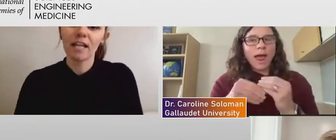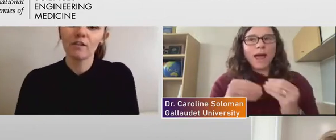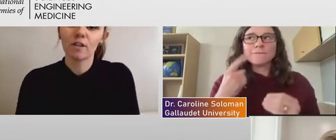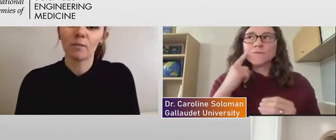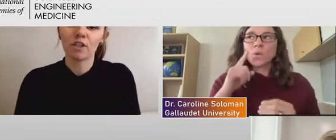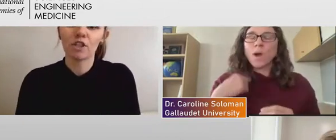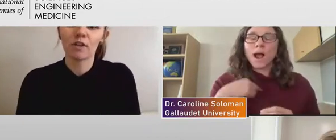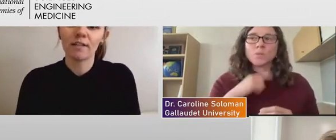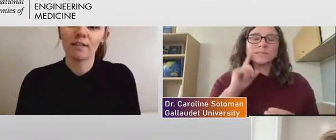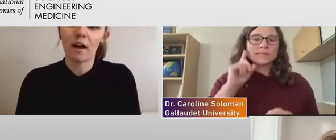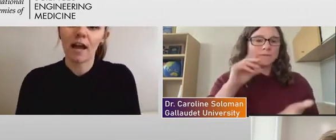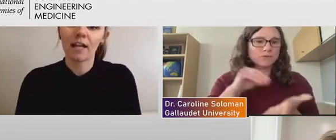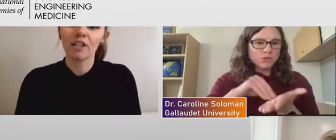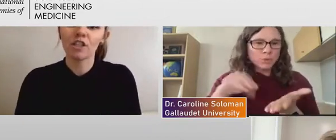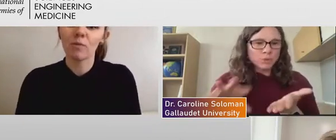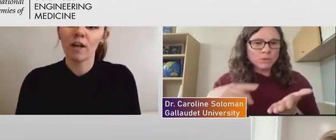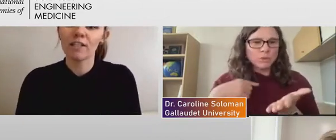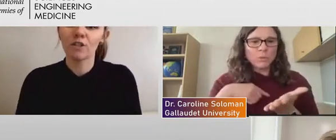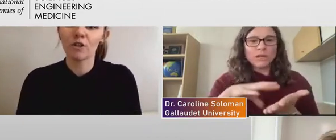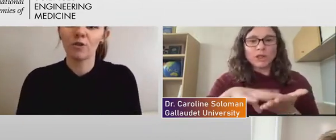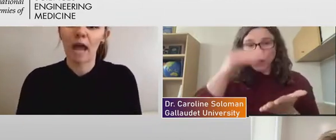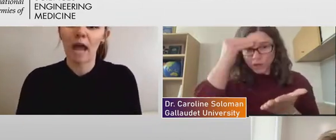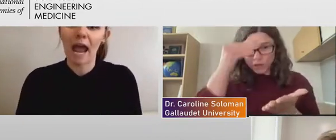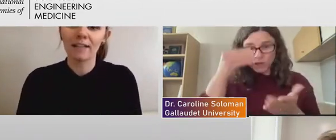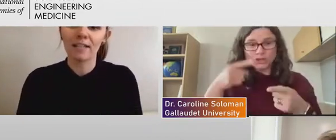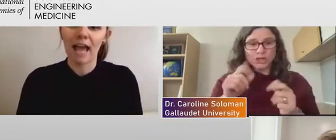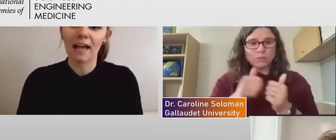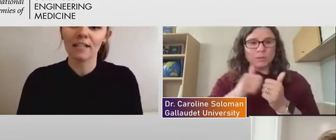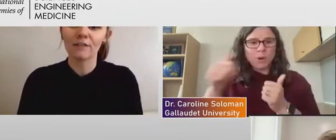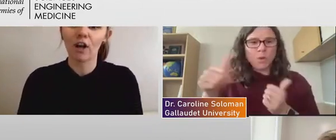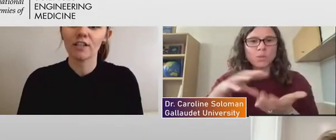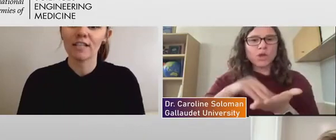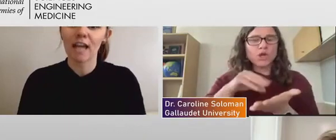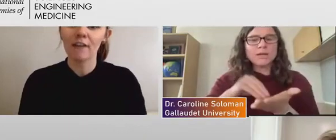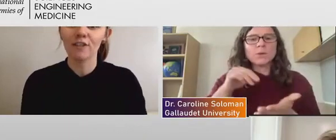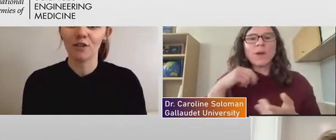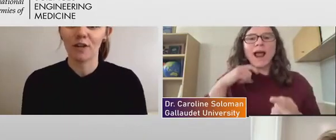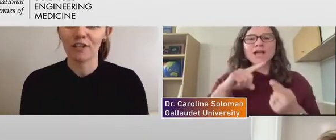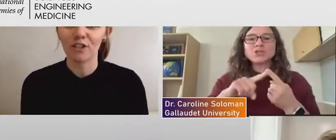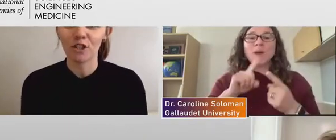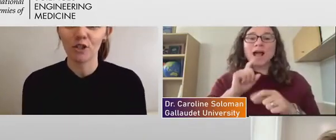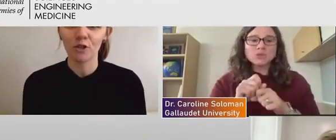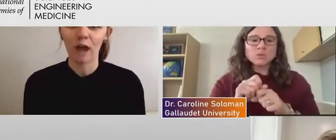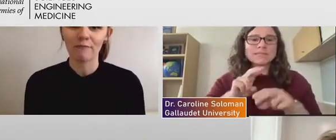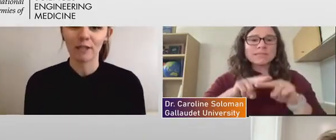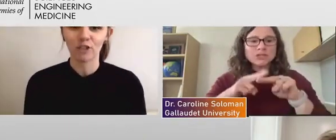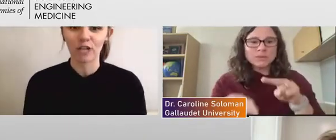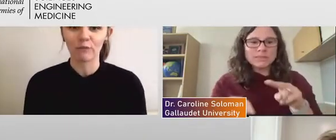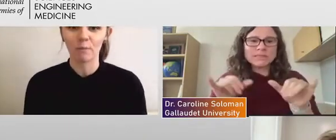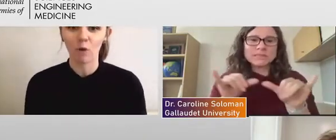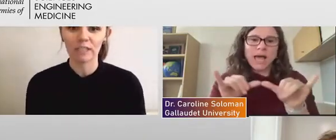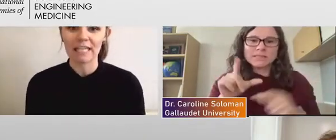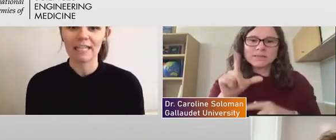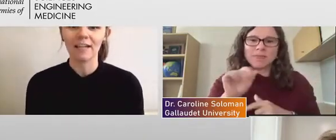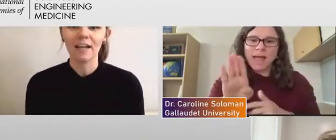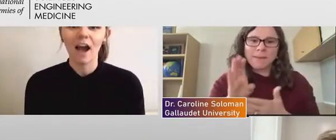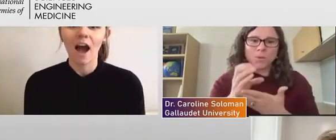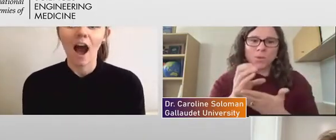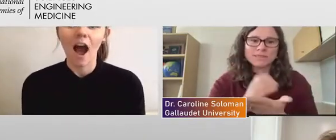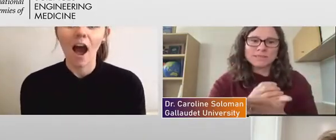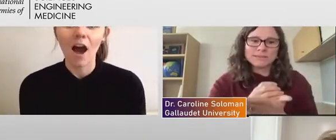Thank you so much, Teresa. And I just wanted to add to that as far as deaf students who have been learning remotely,